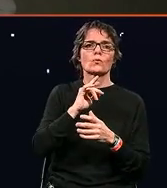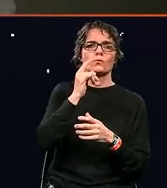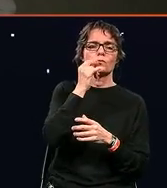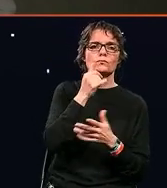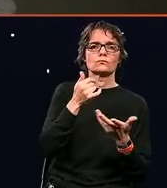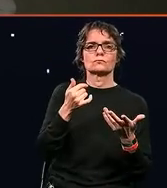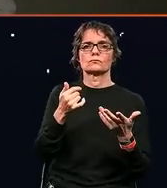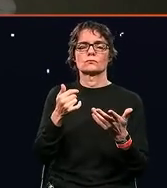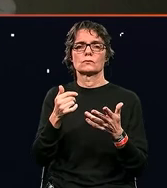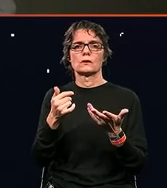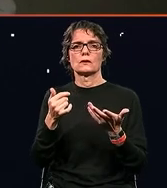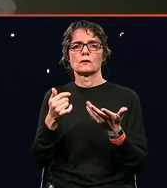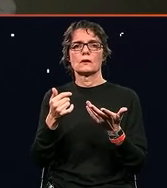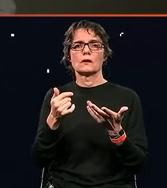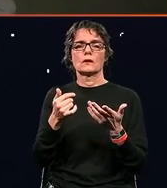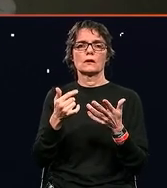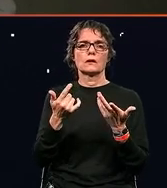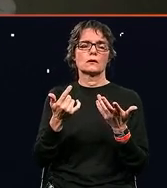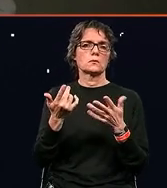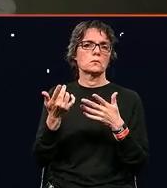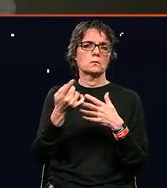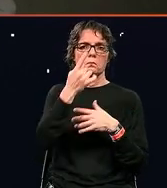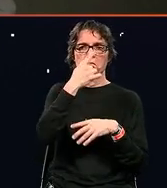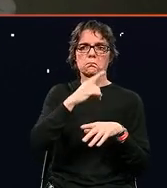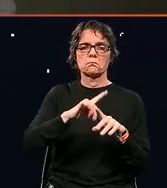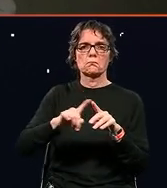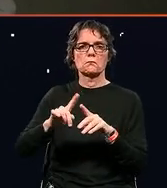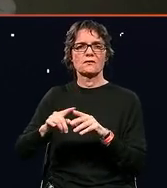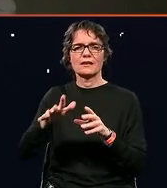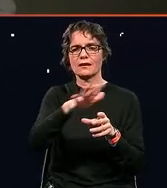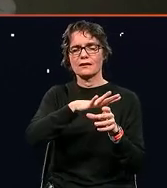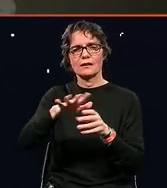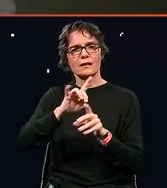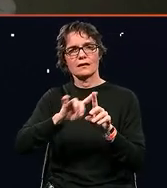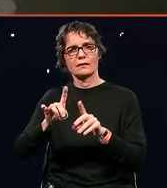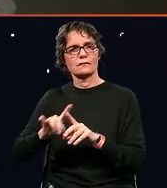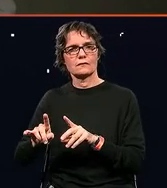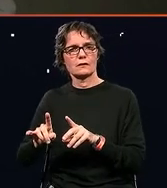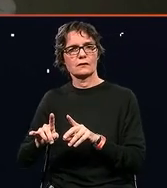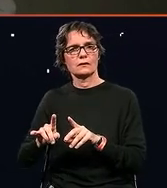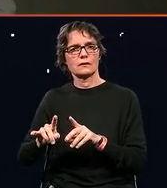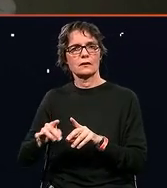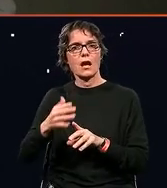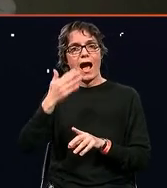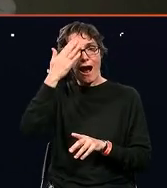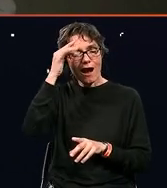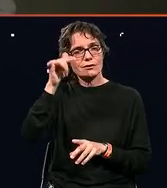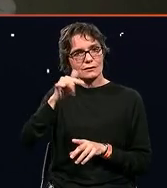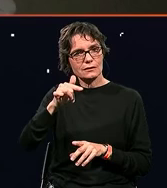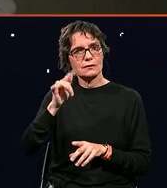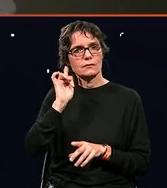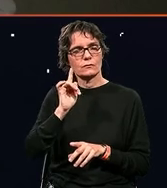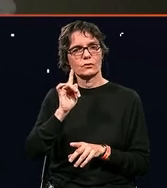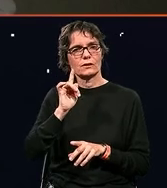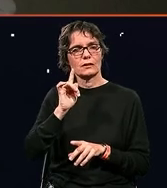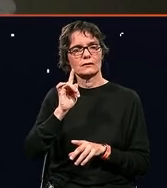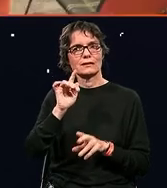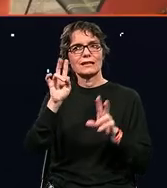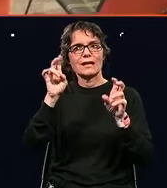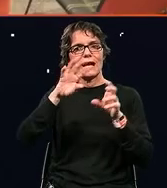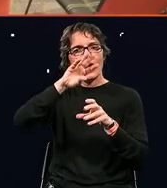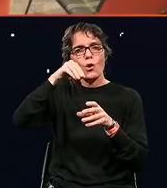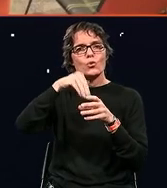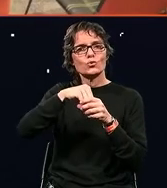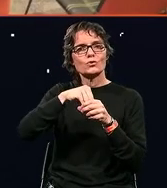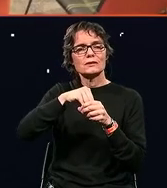know, the different social areas that you could come from, I also think that we should be inclusive in the